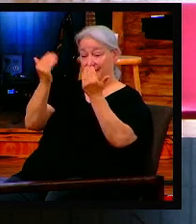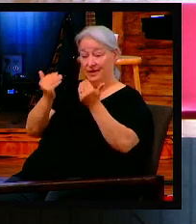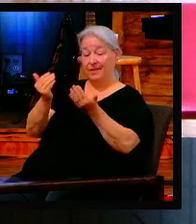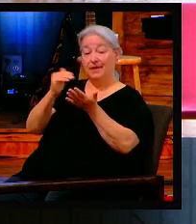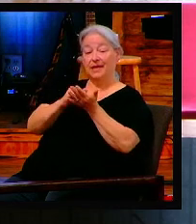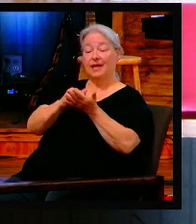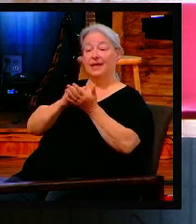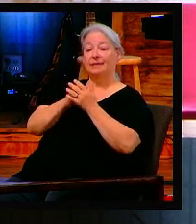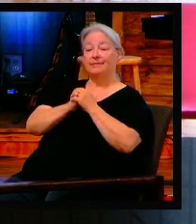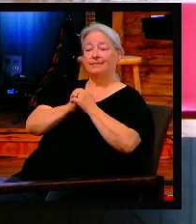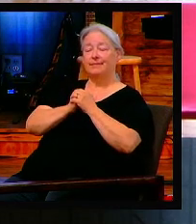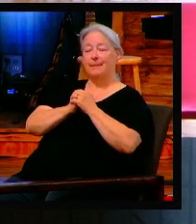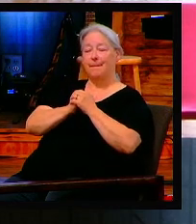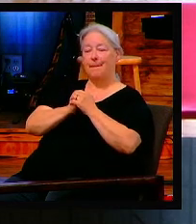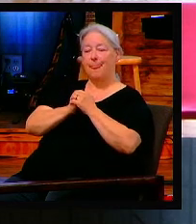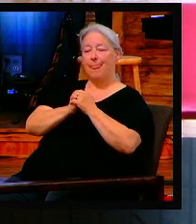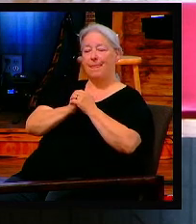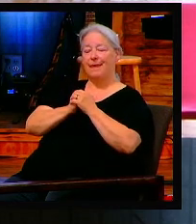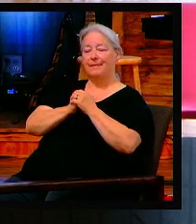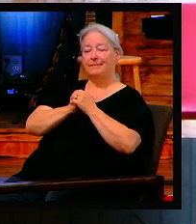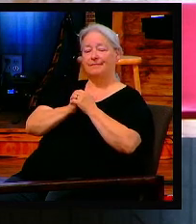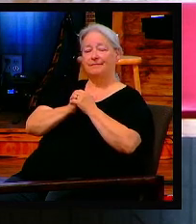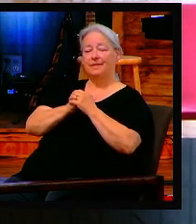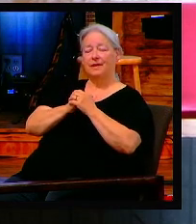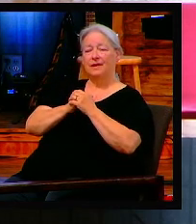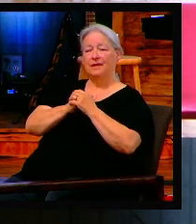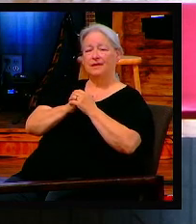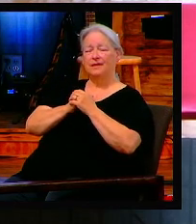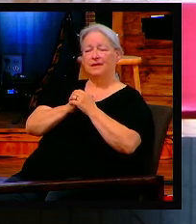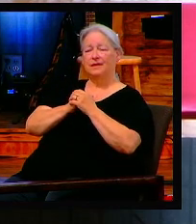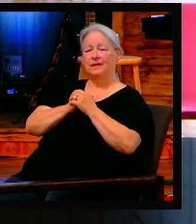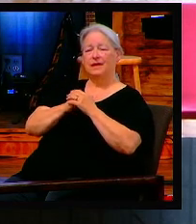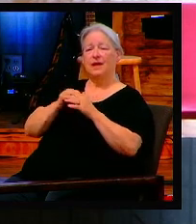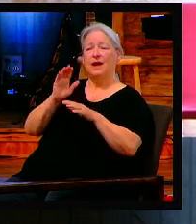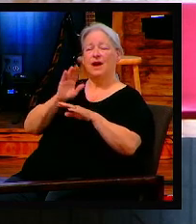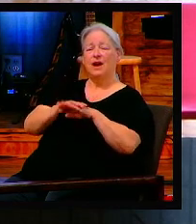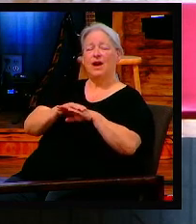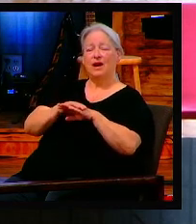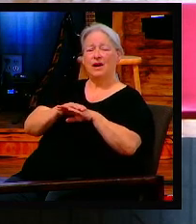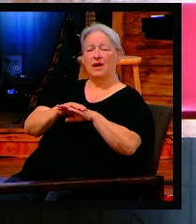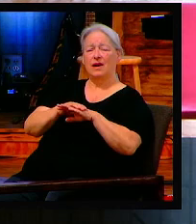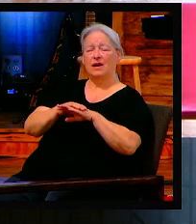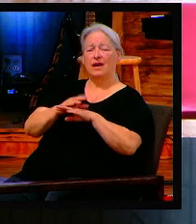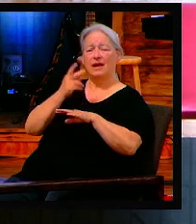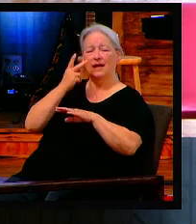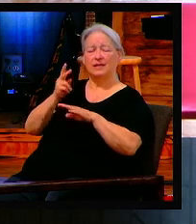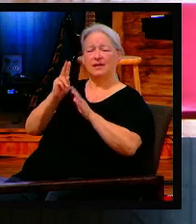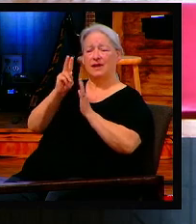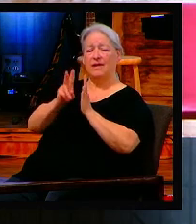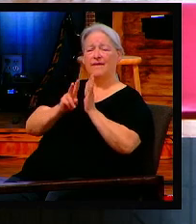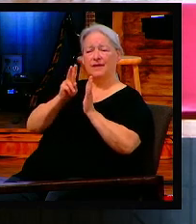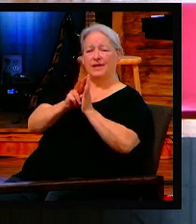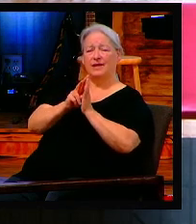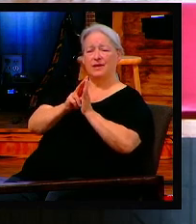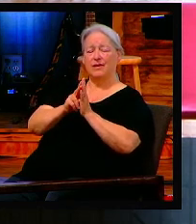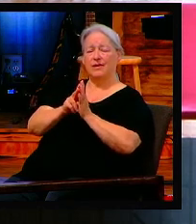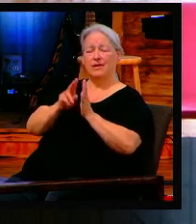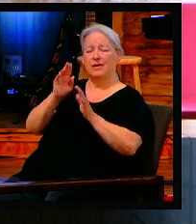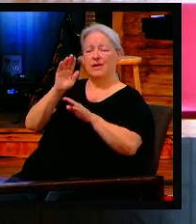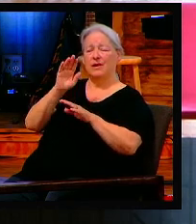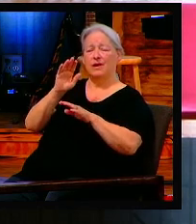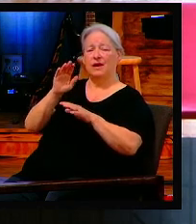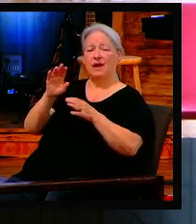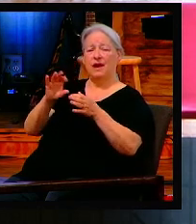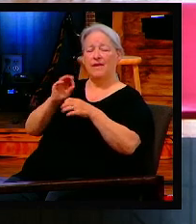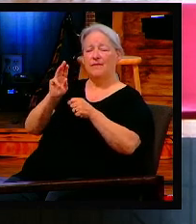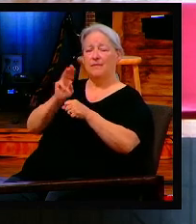state? There is, I've seen this video on YouTube and it made me so happy. There is a ministry down on the border where they're